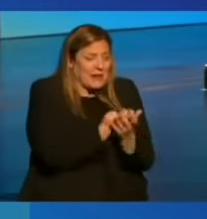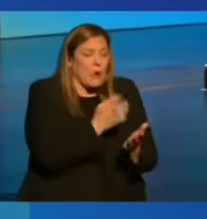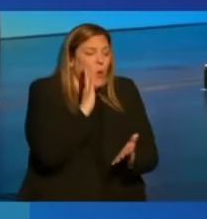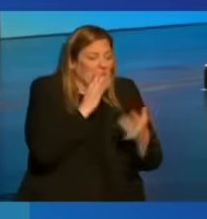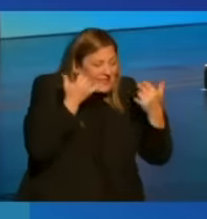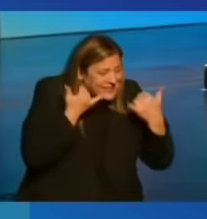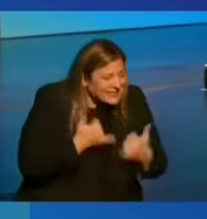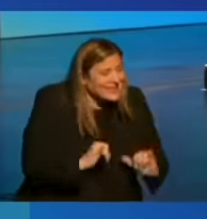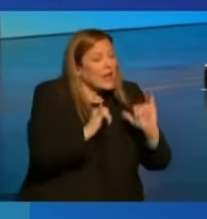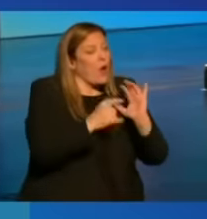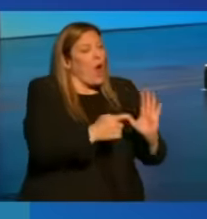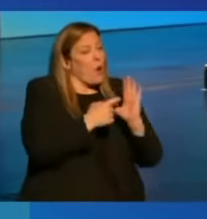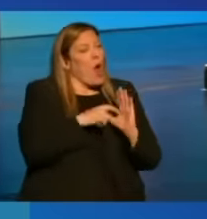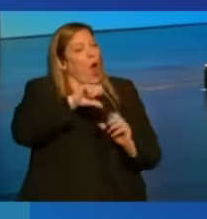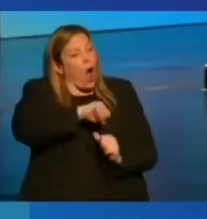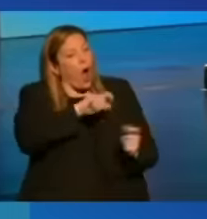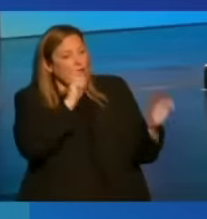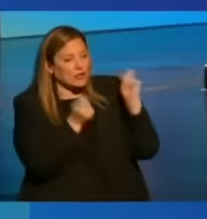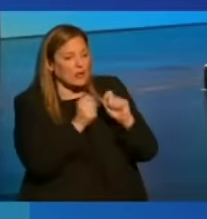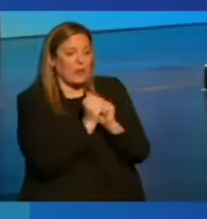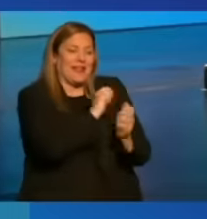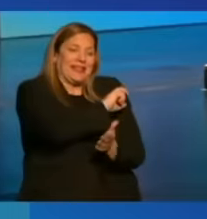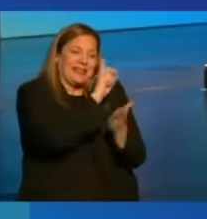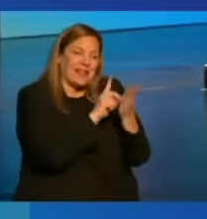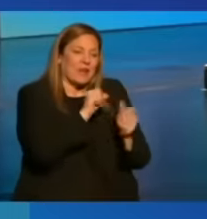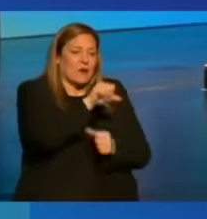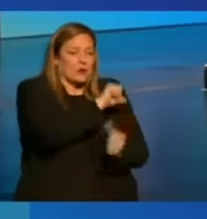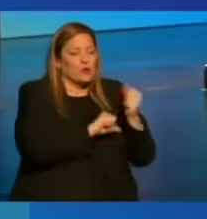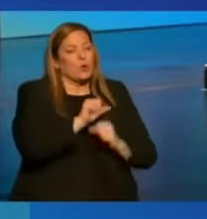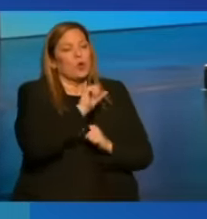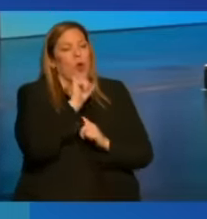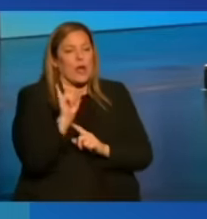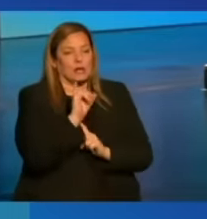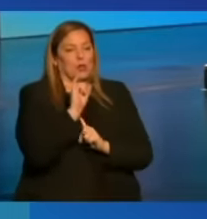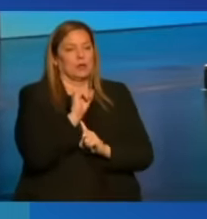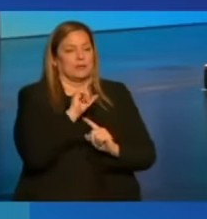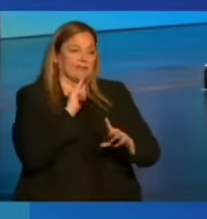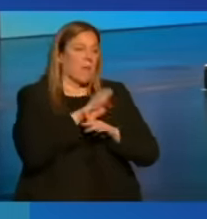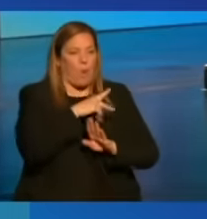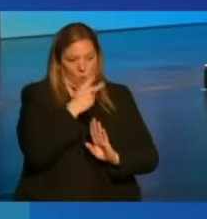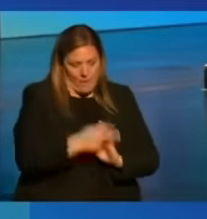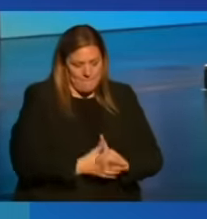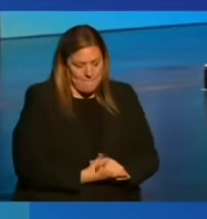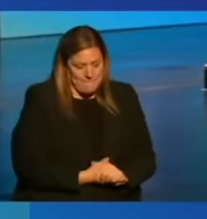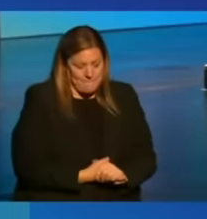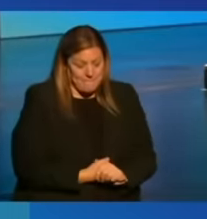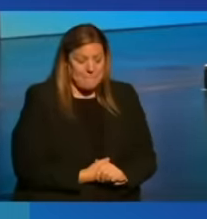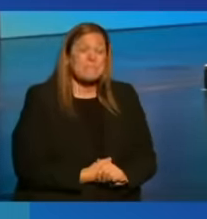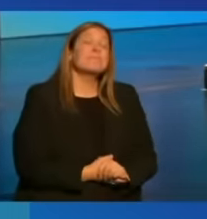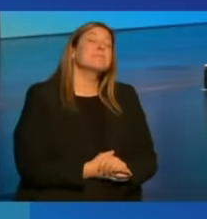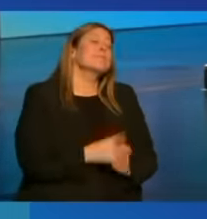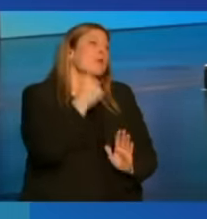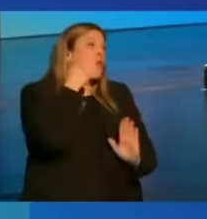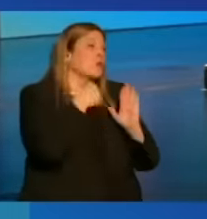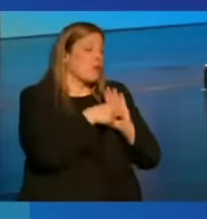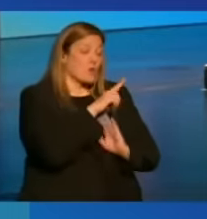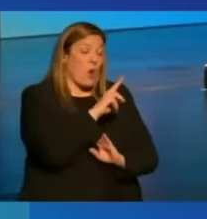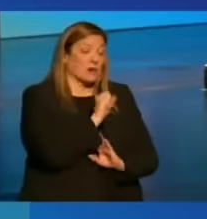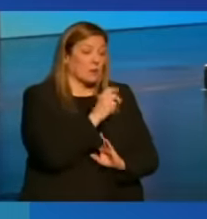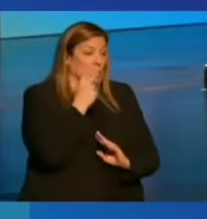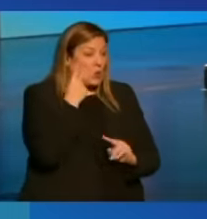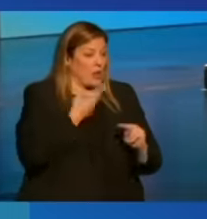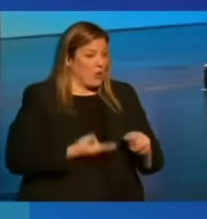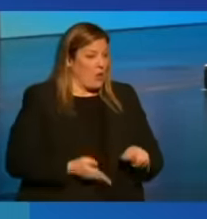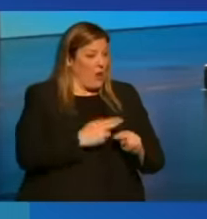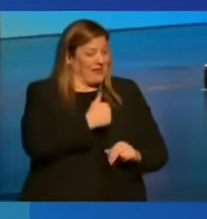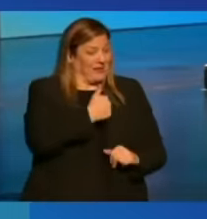going to require other changes in the design of social insurance programs. So in the U.S., for example, the rise of